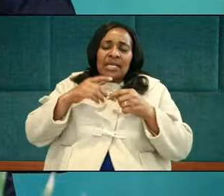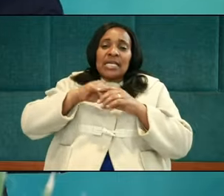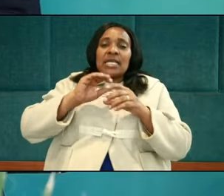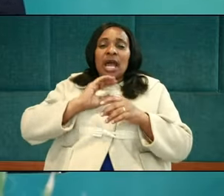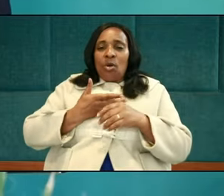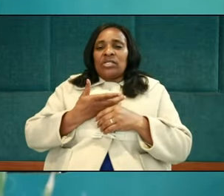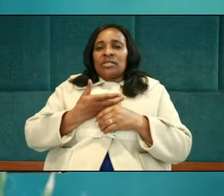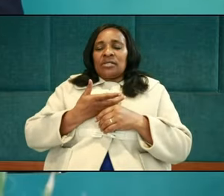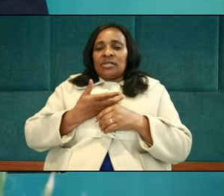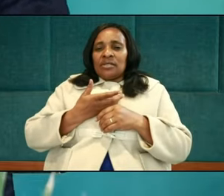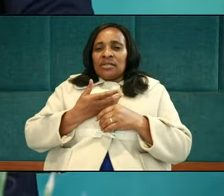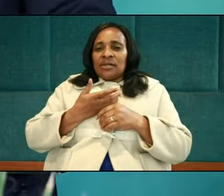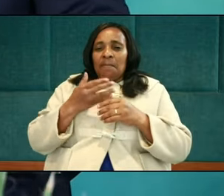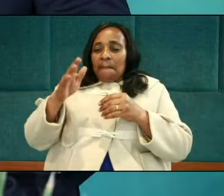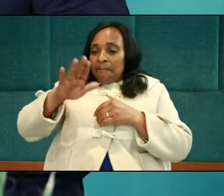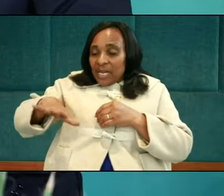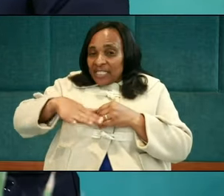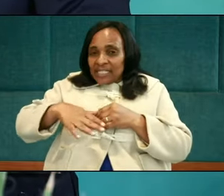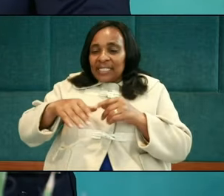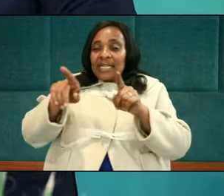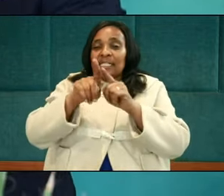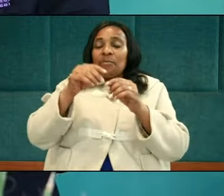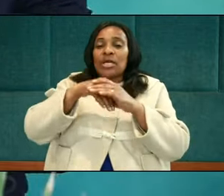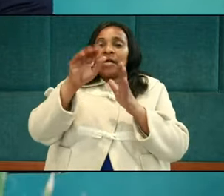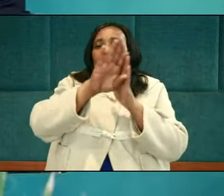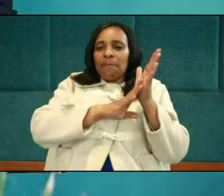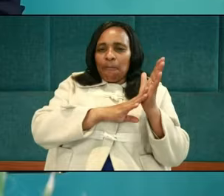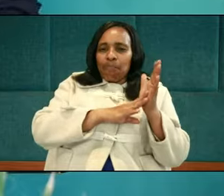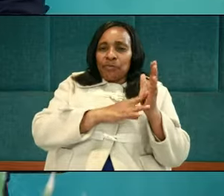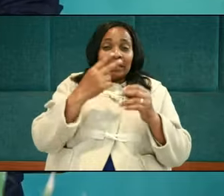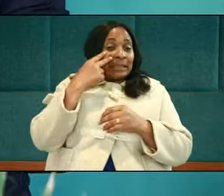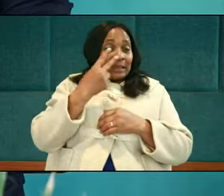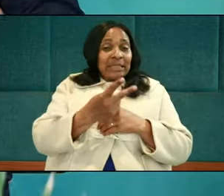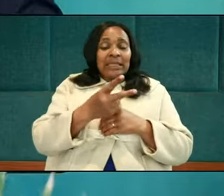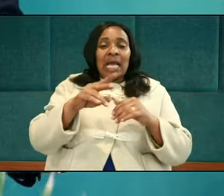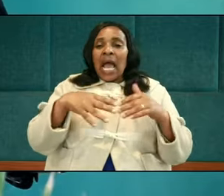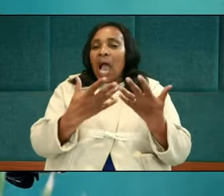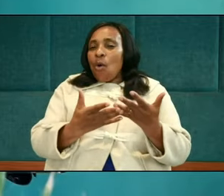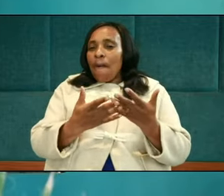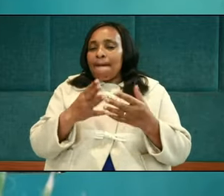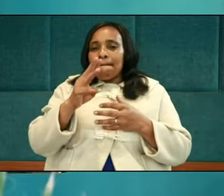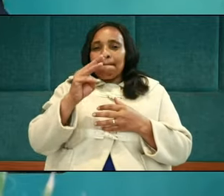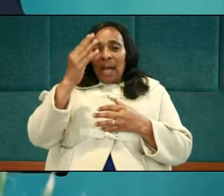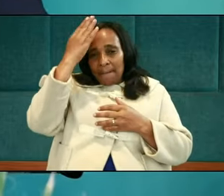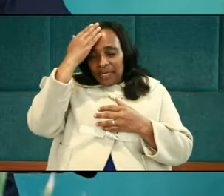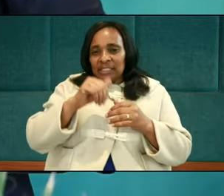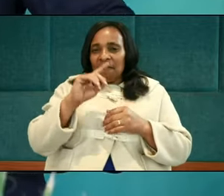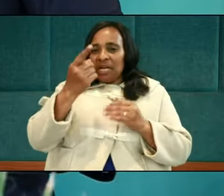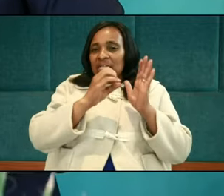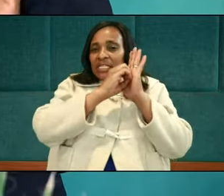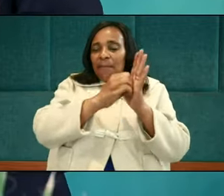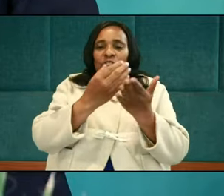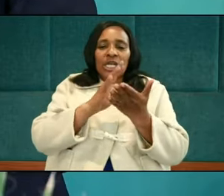our lives by sharing few biblical examples. Notice what meekness is. The first example I